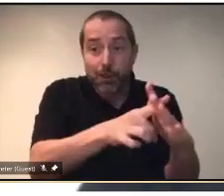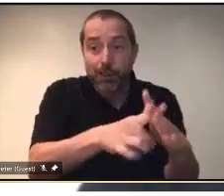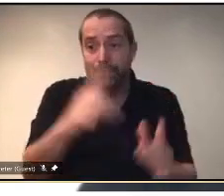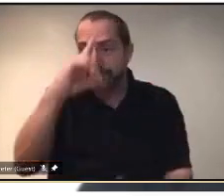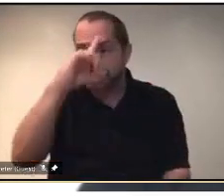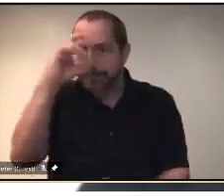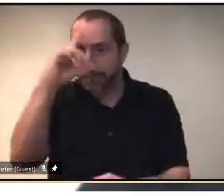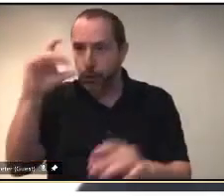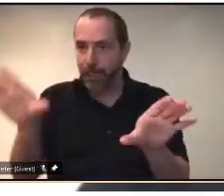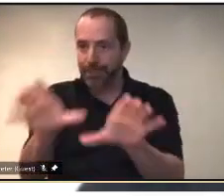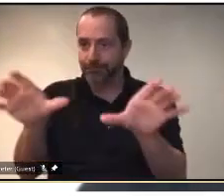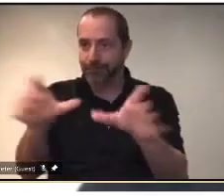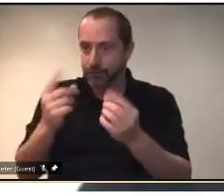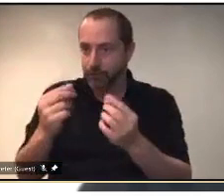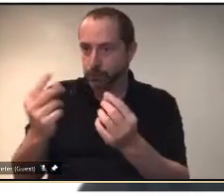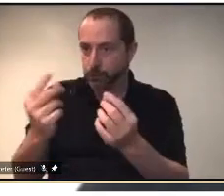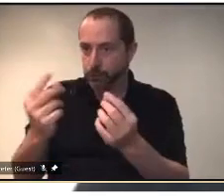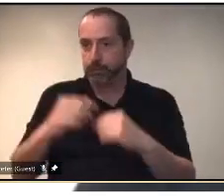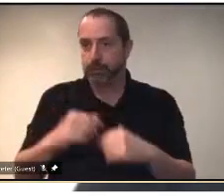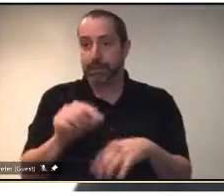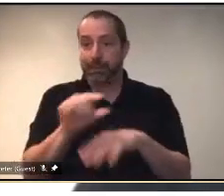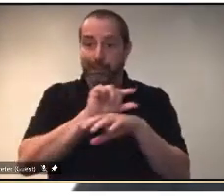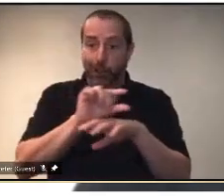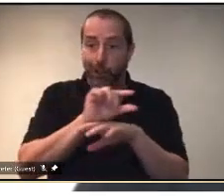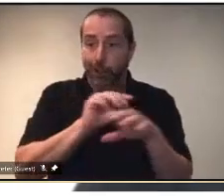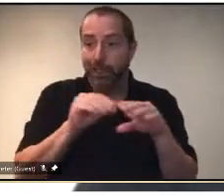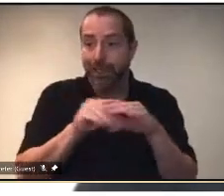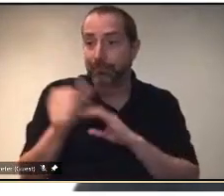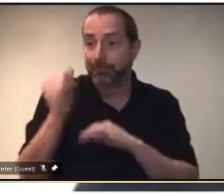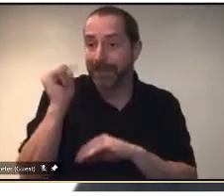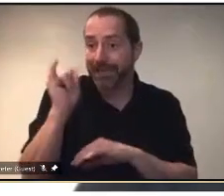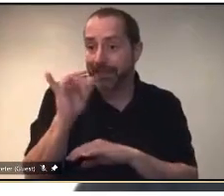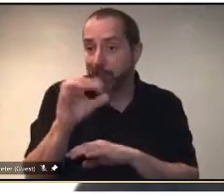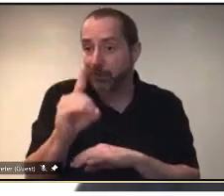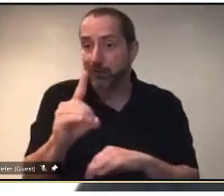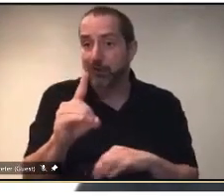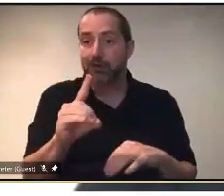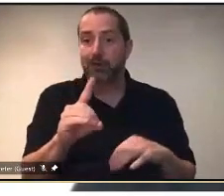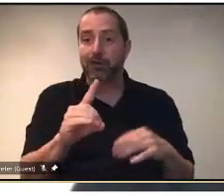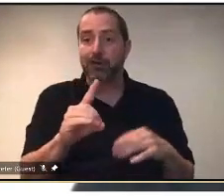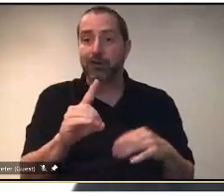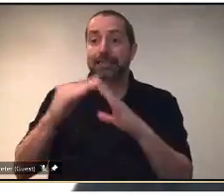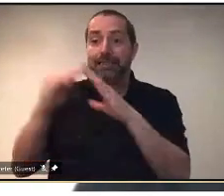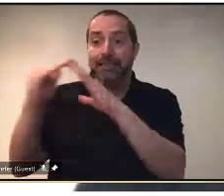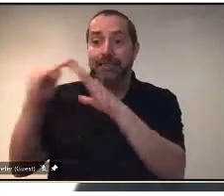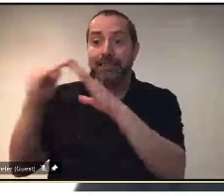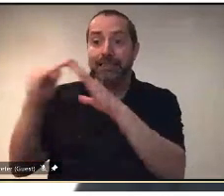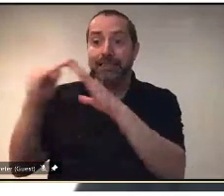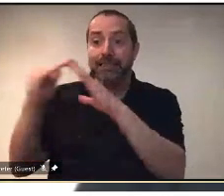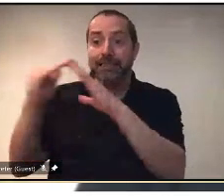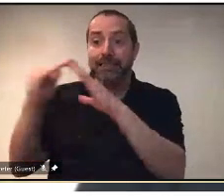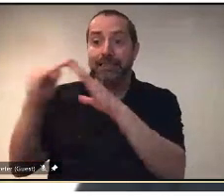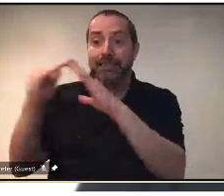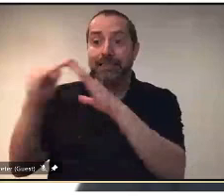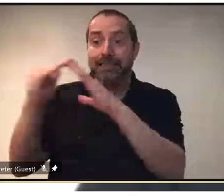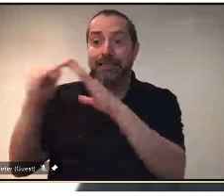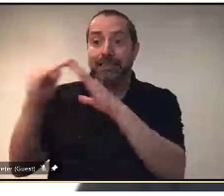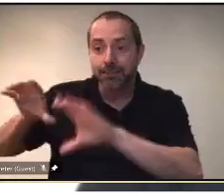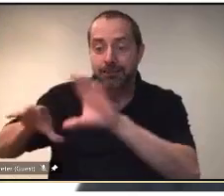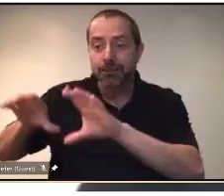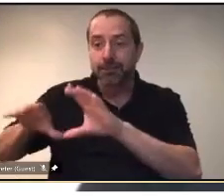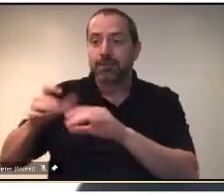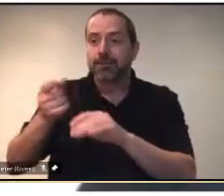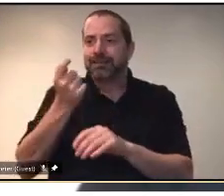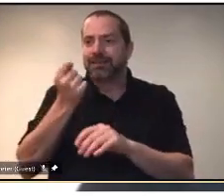things that we're doing out in our yard and around being able to visit our neighbors for the first time but we have to make sure that we have that critical